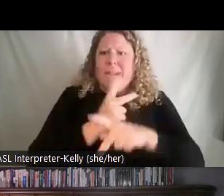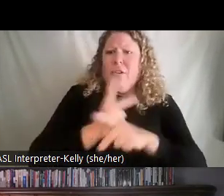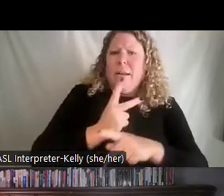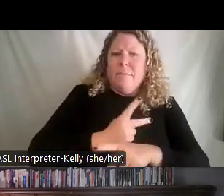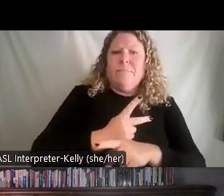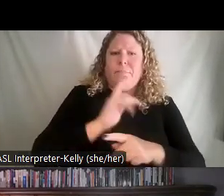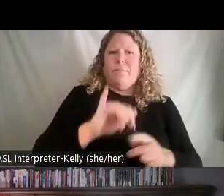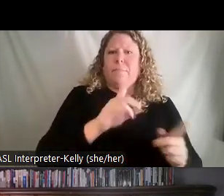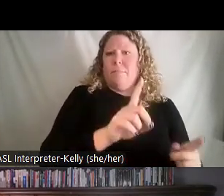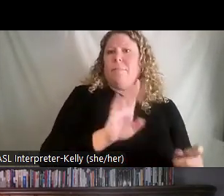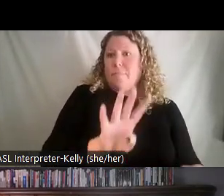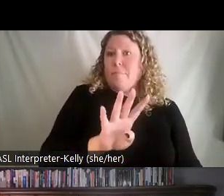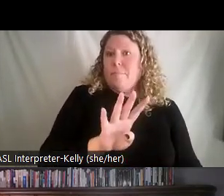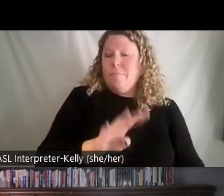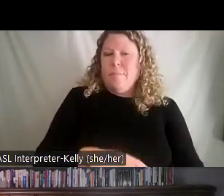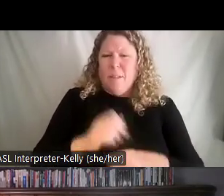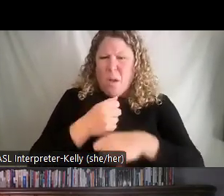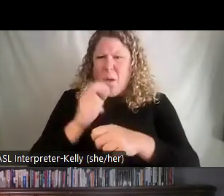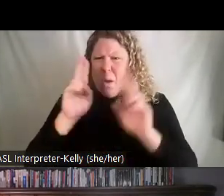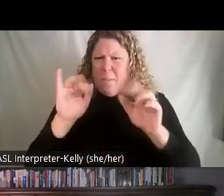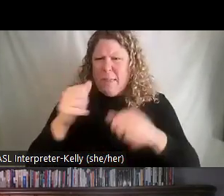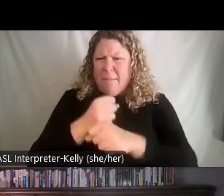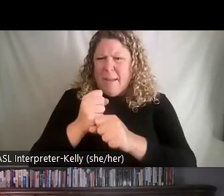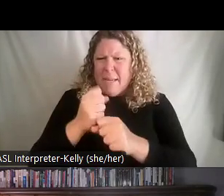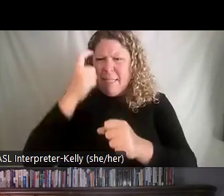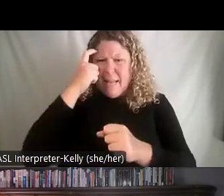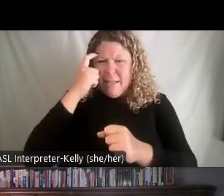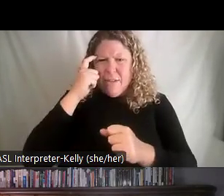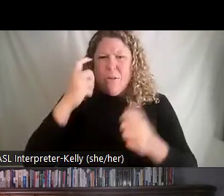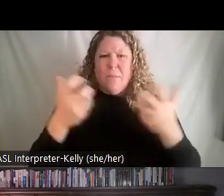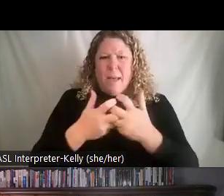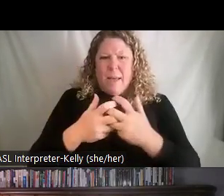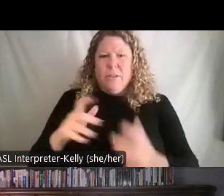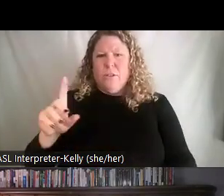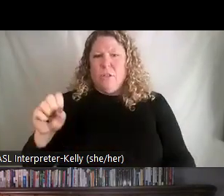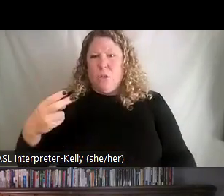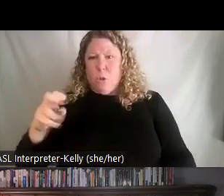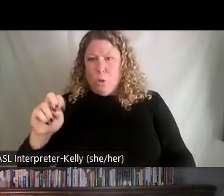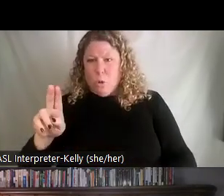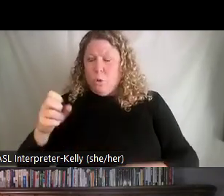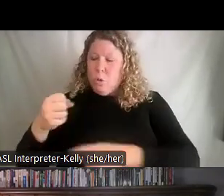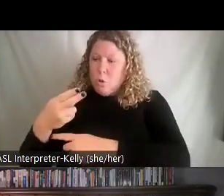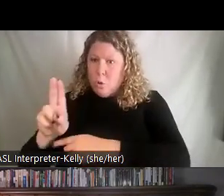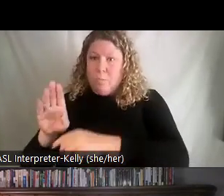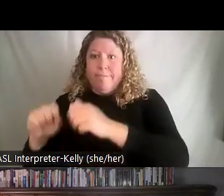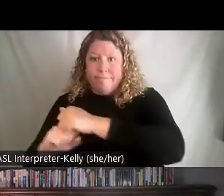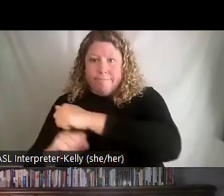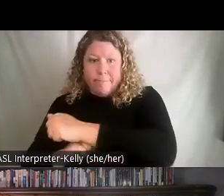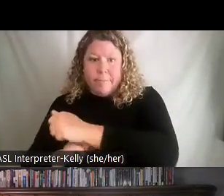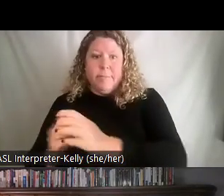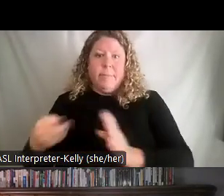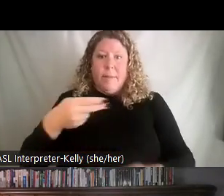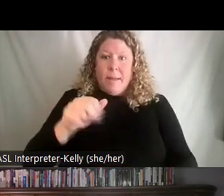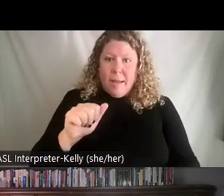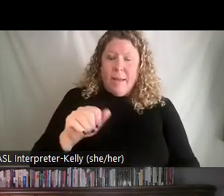level. So I hope that makes sense. So it's this idea of the shoe, the ha, and the li. It holds true within situational